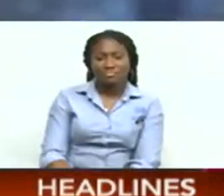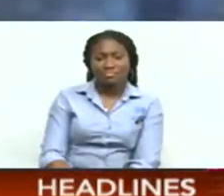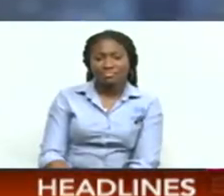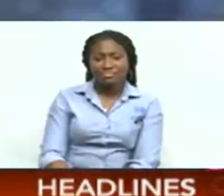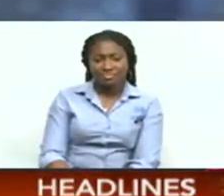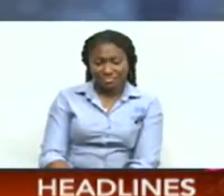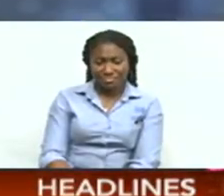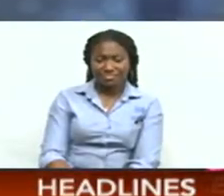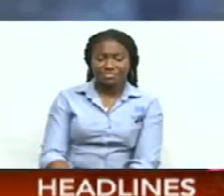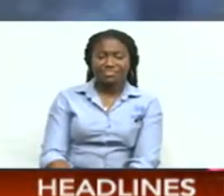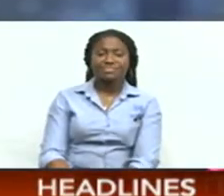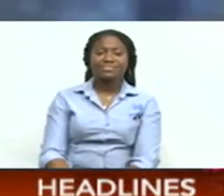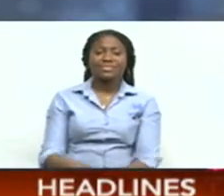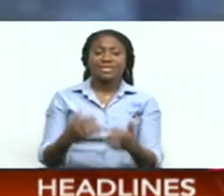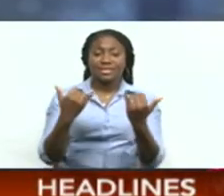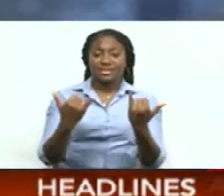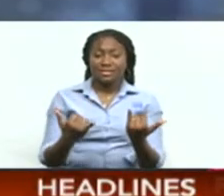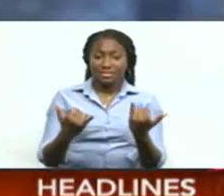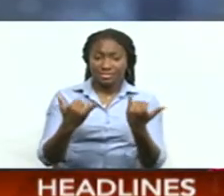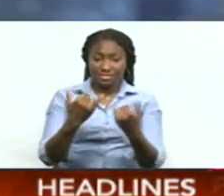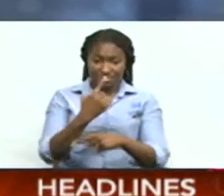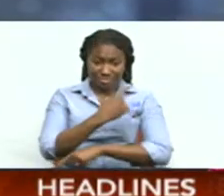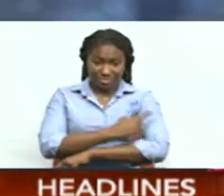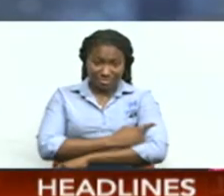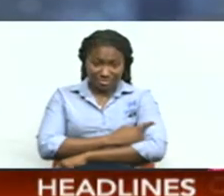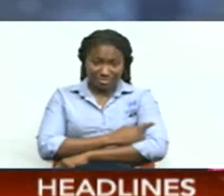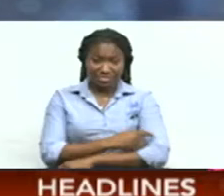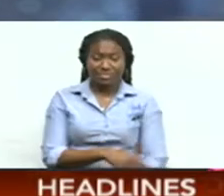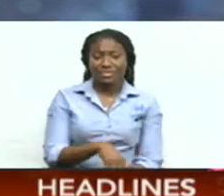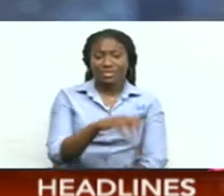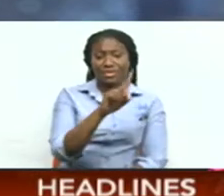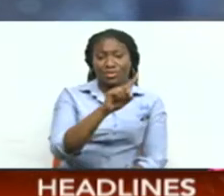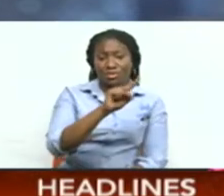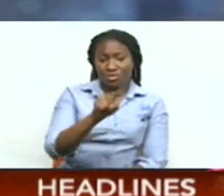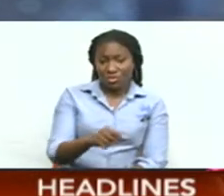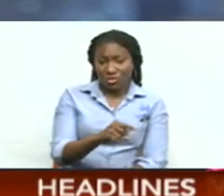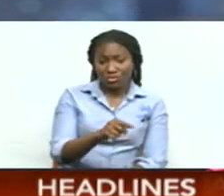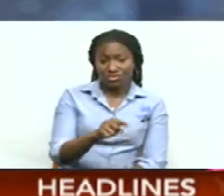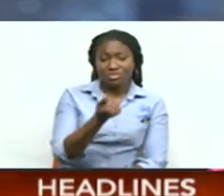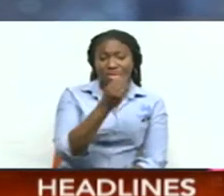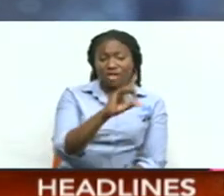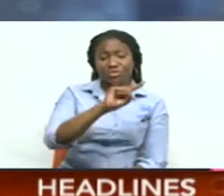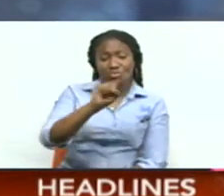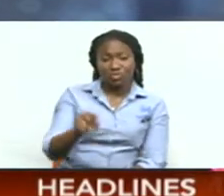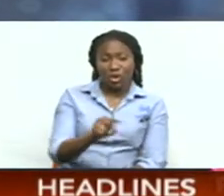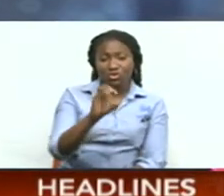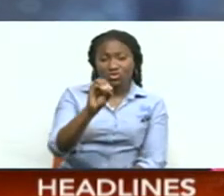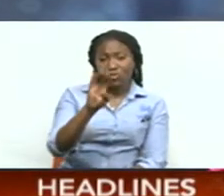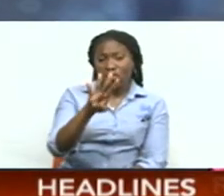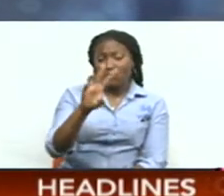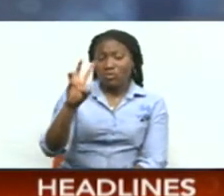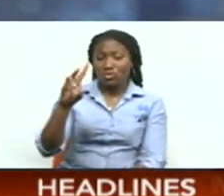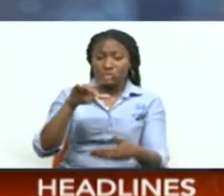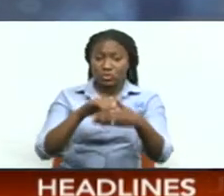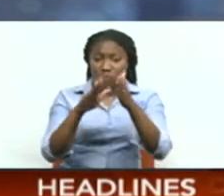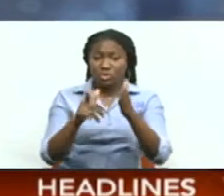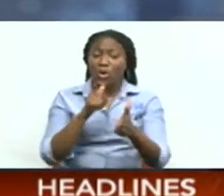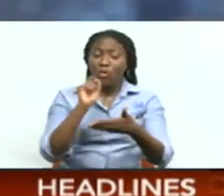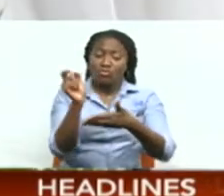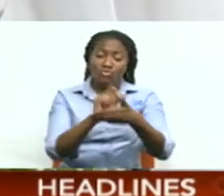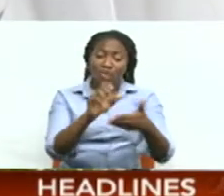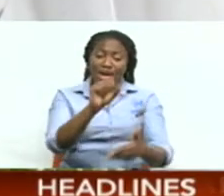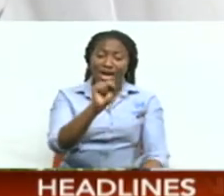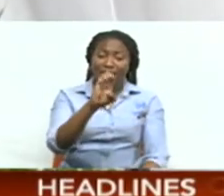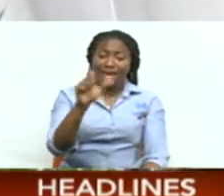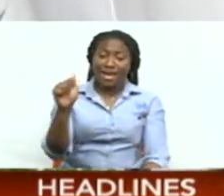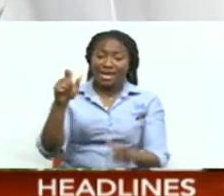It was an incident-free day for 18,246 students who wrote the essay exam today. Confirmation this